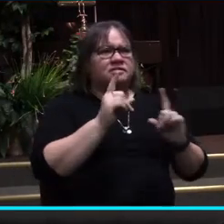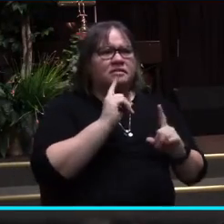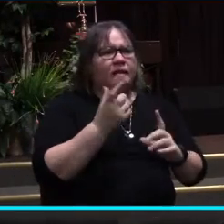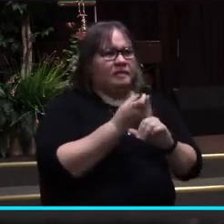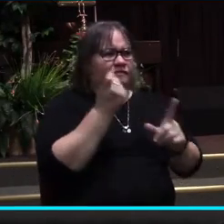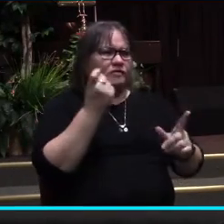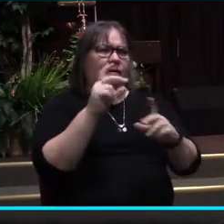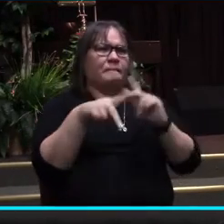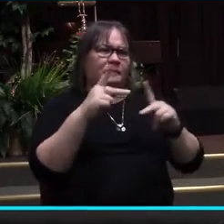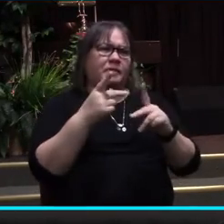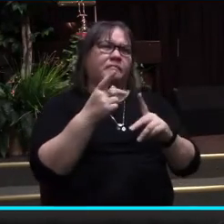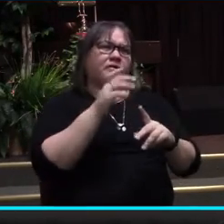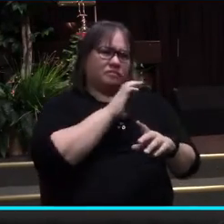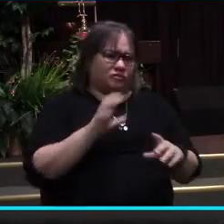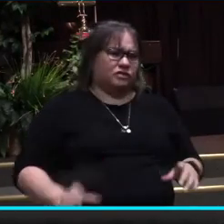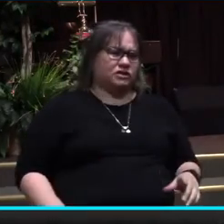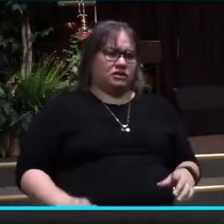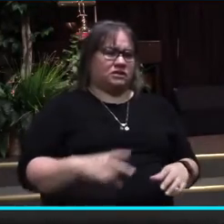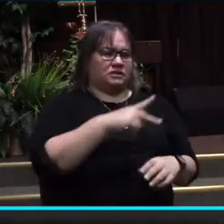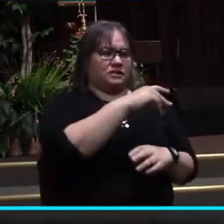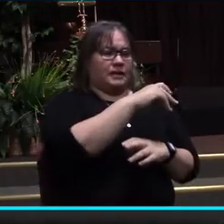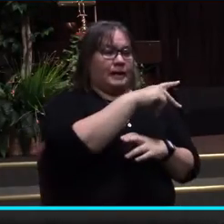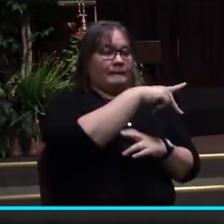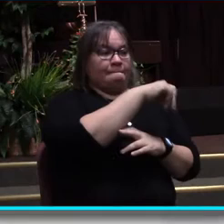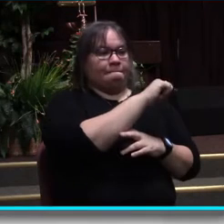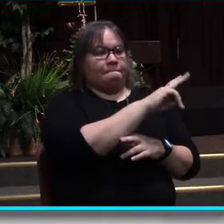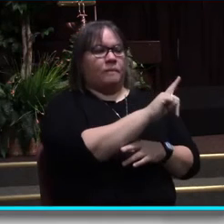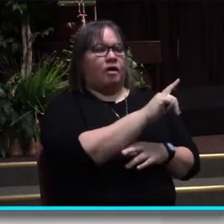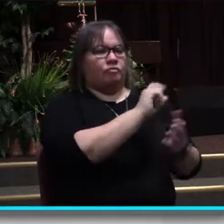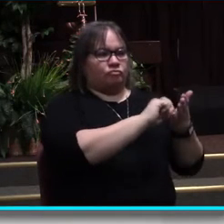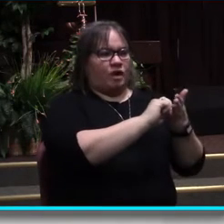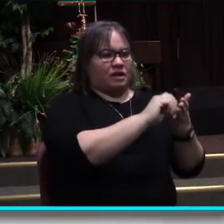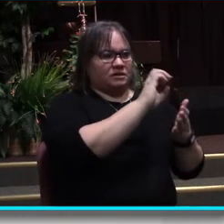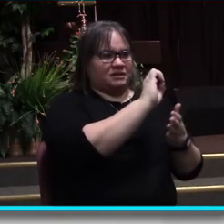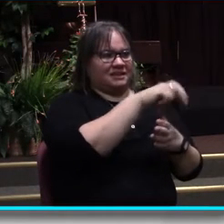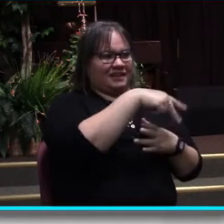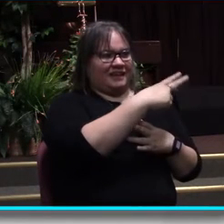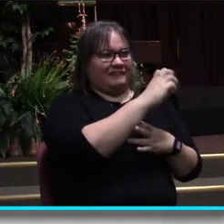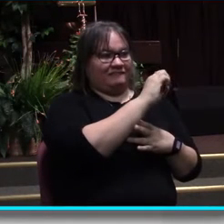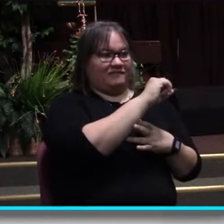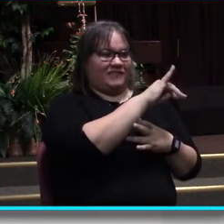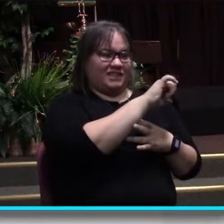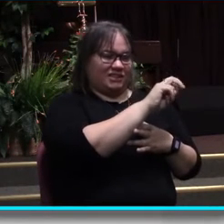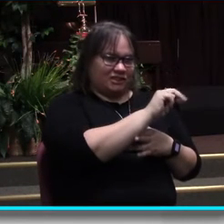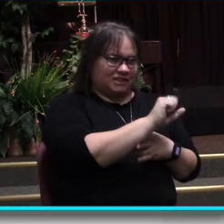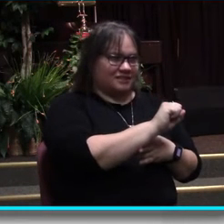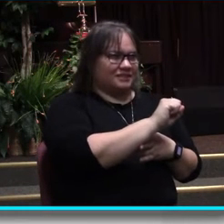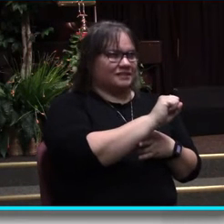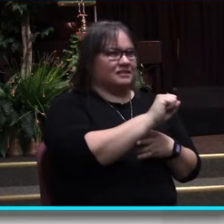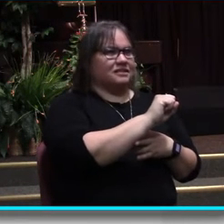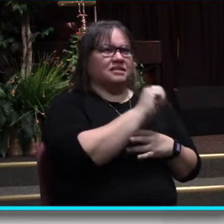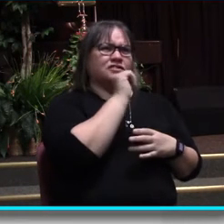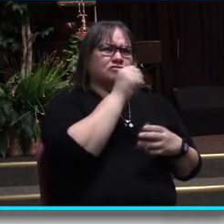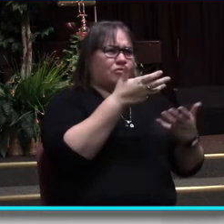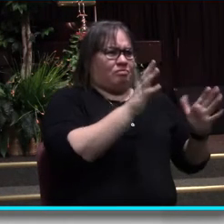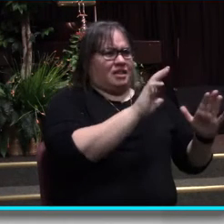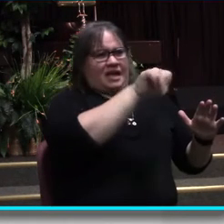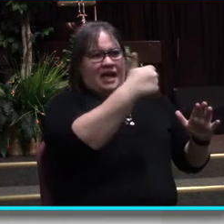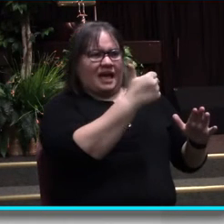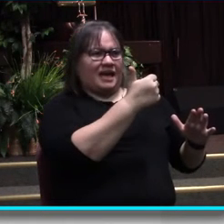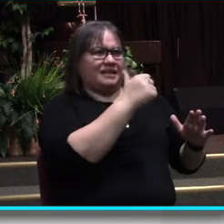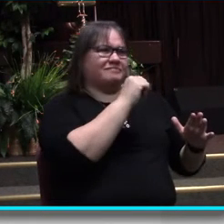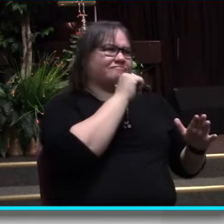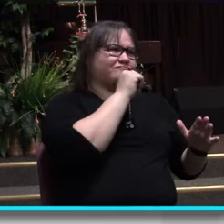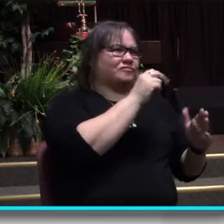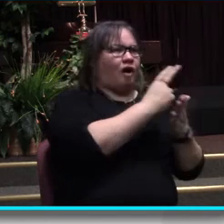people of God. Paul writes in Ephesians chapter 4 verse 29. Do not let any unwholesome talk